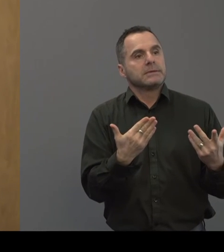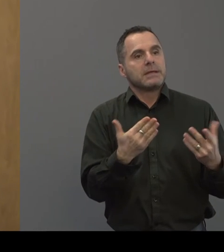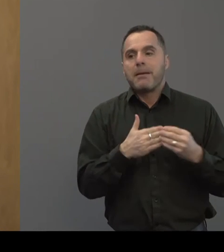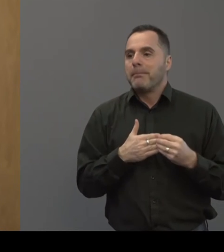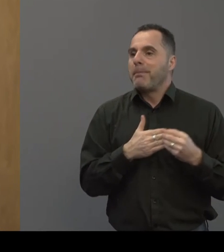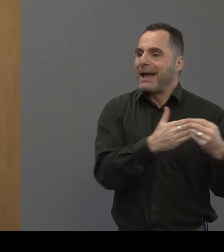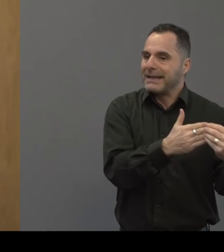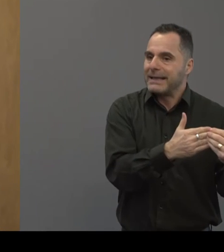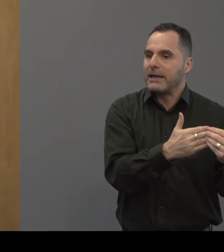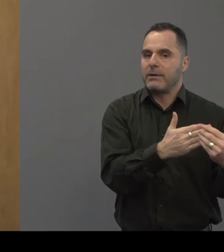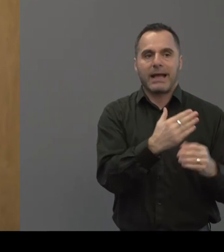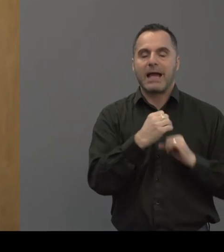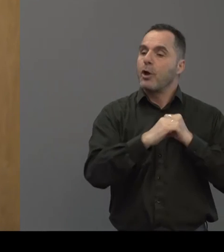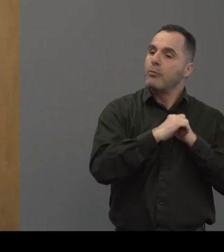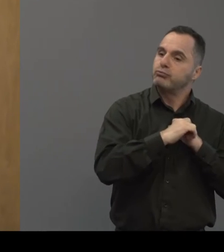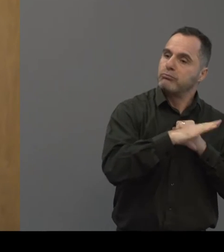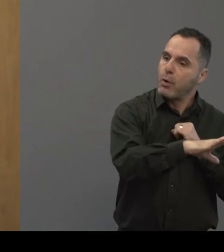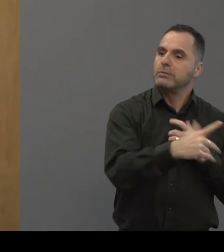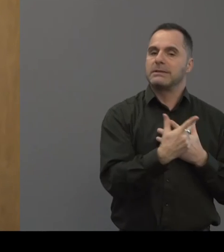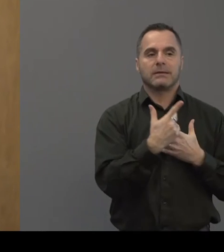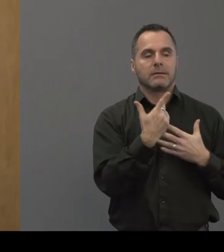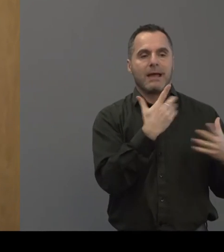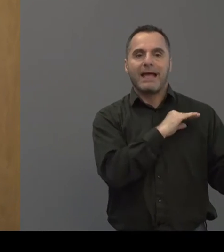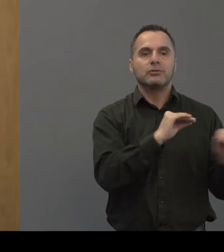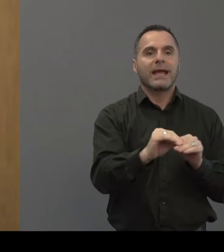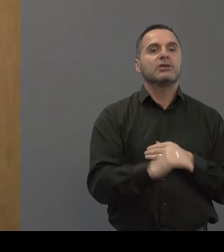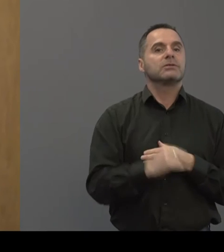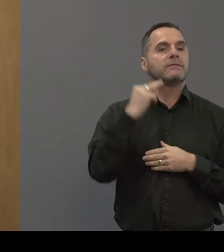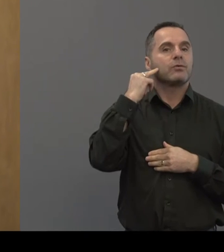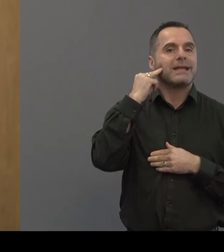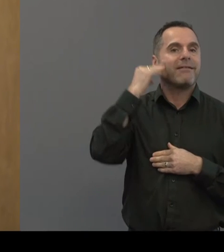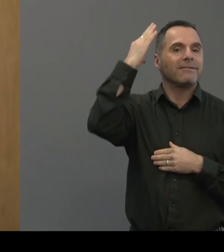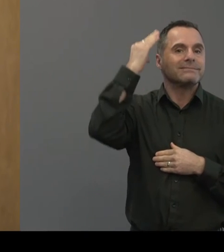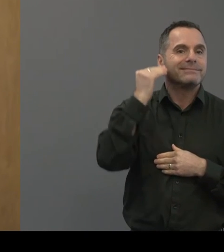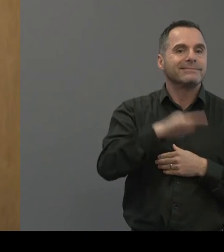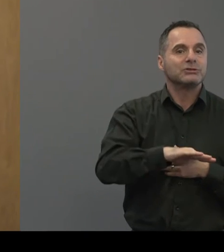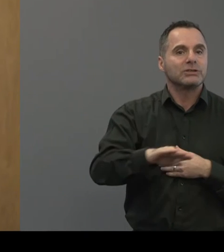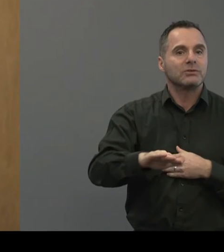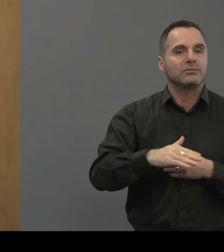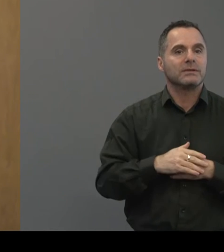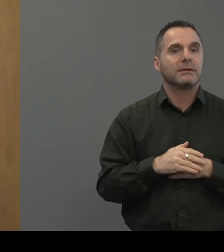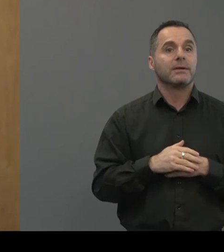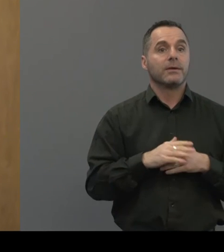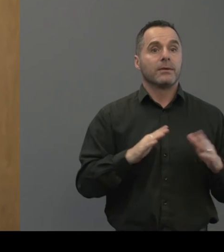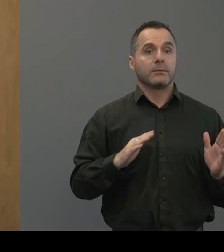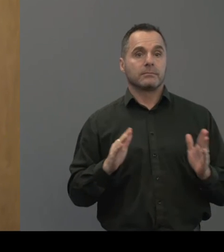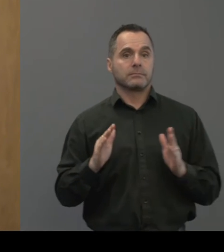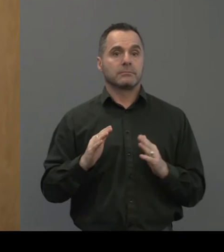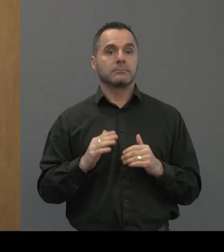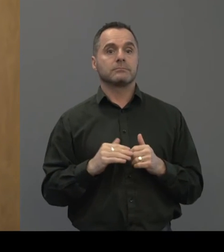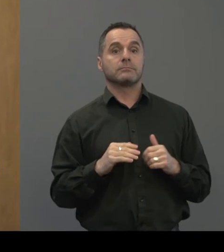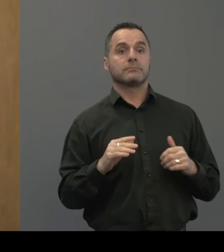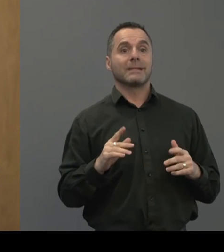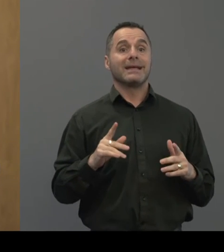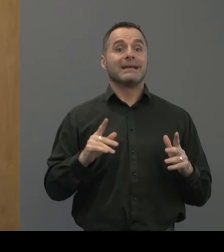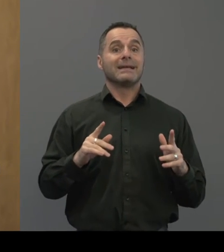promoting, uh, education for hearing impaired school children. So we'd like to bring that as into the program in, in England as well.